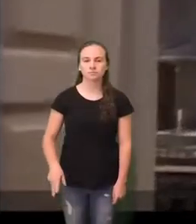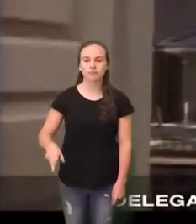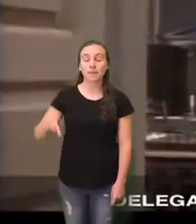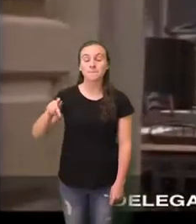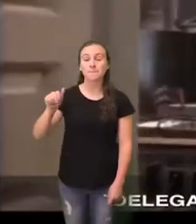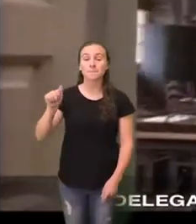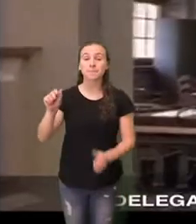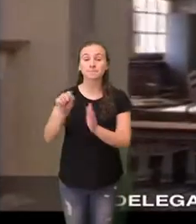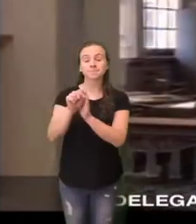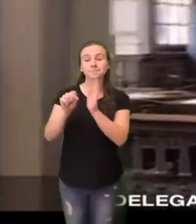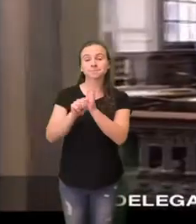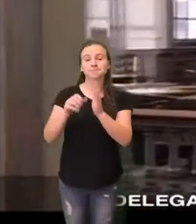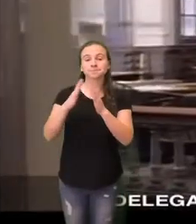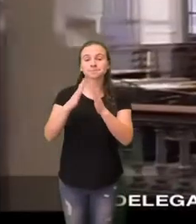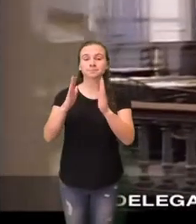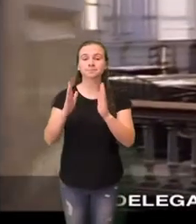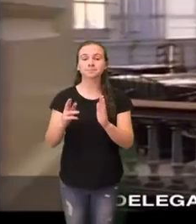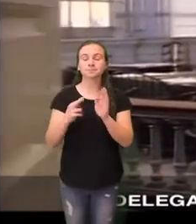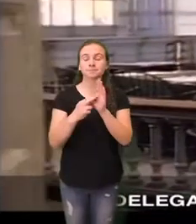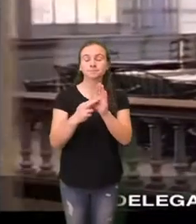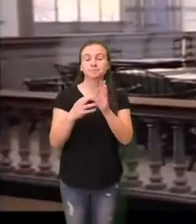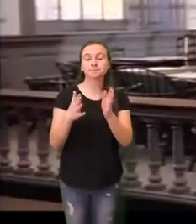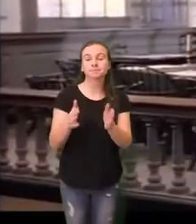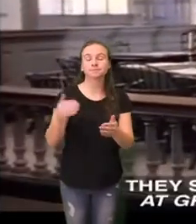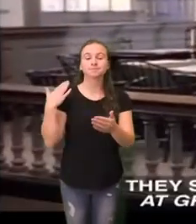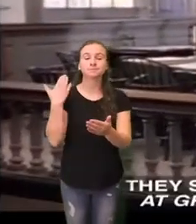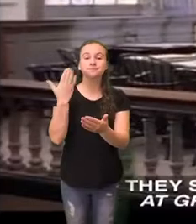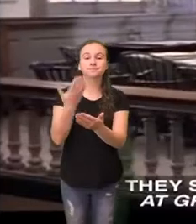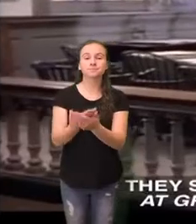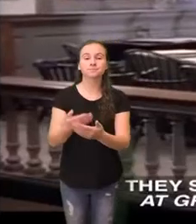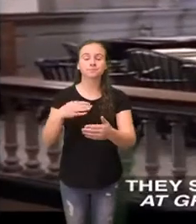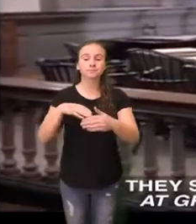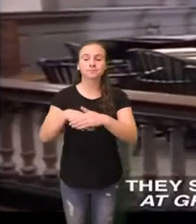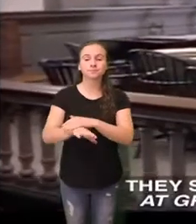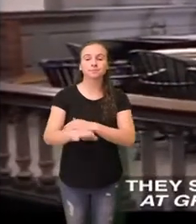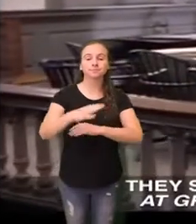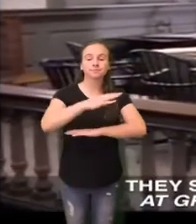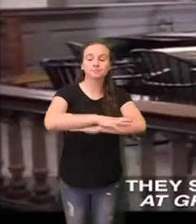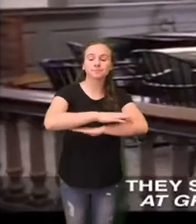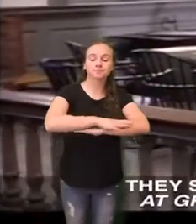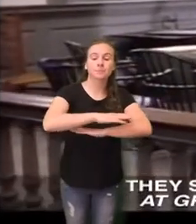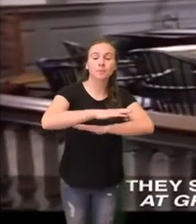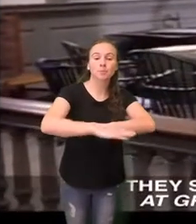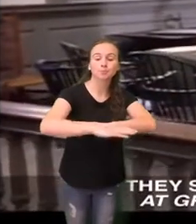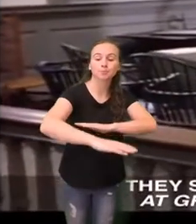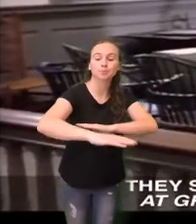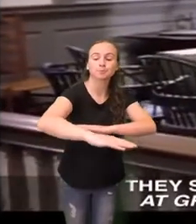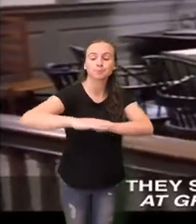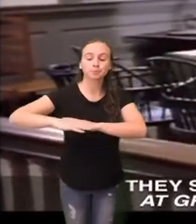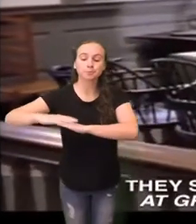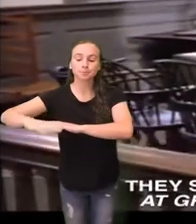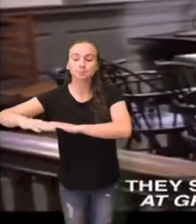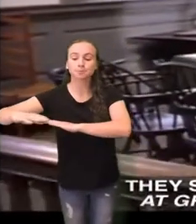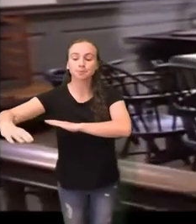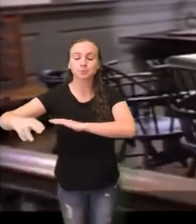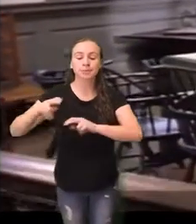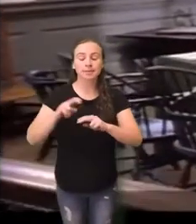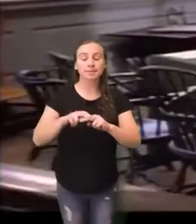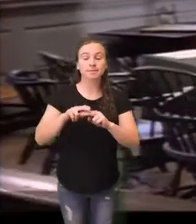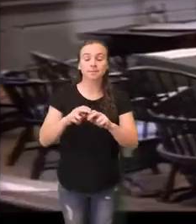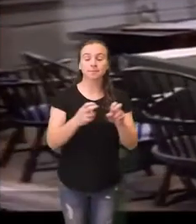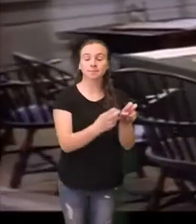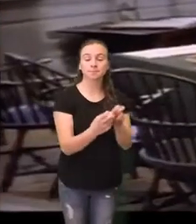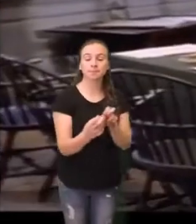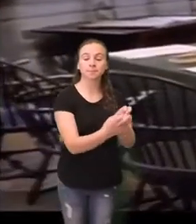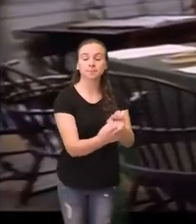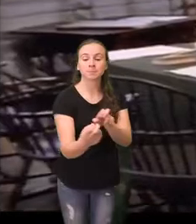The delegates troop into the Pennsylvania Statehouse. They seat themselves informally at green bays-covered tables,